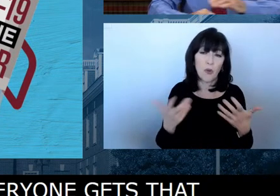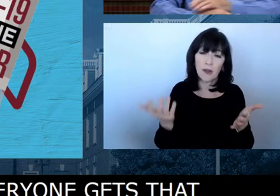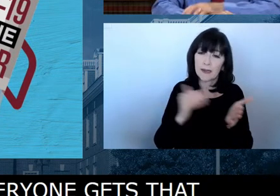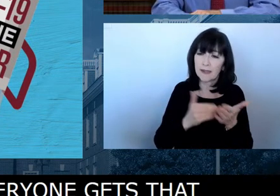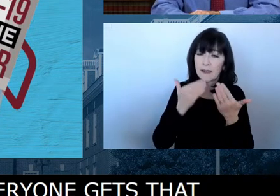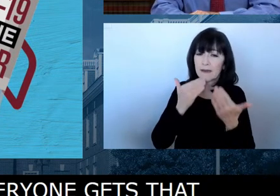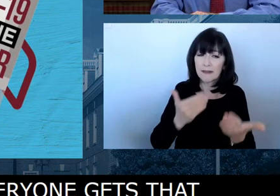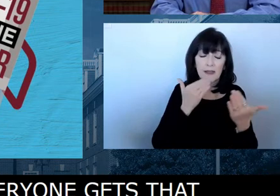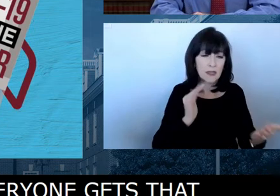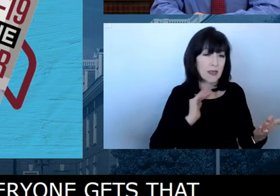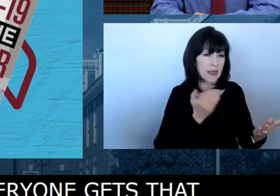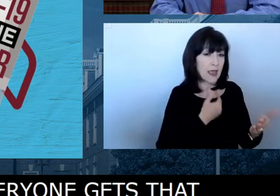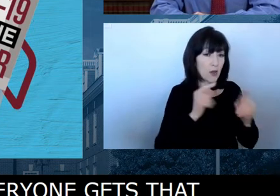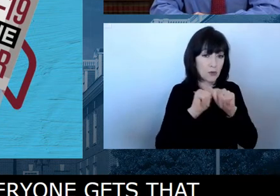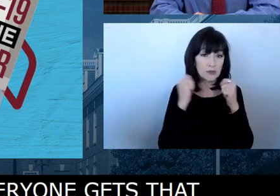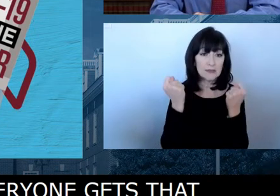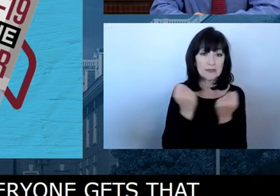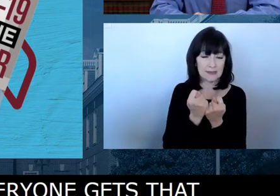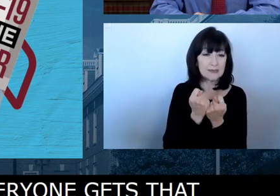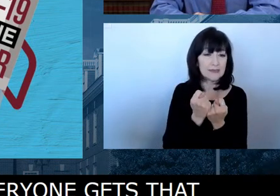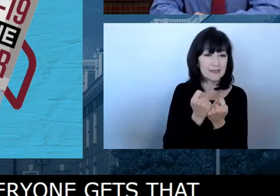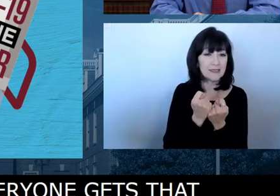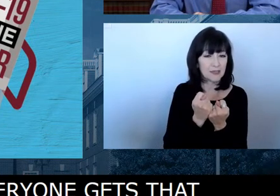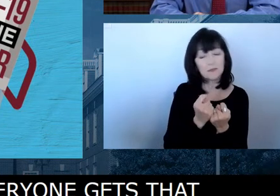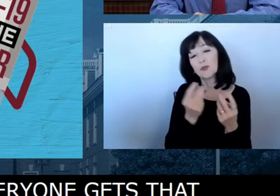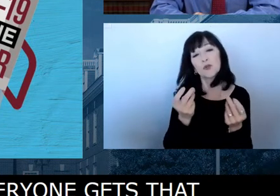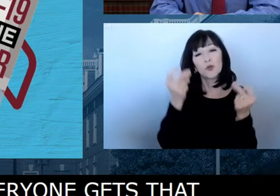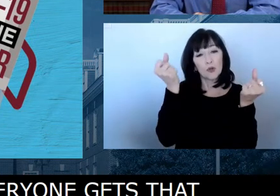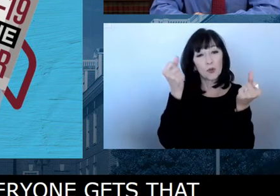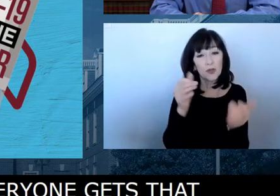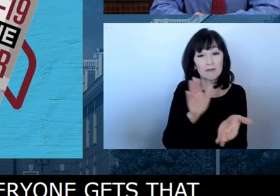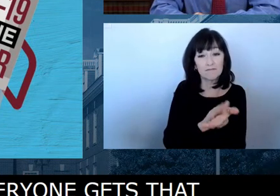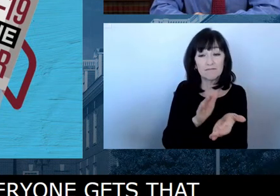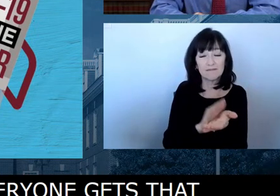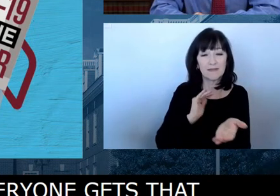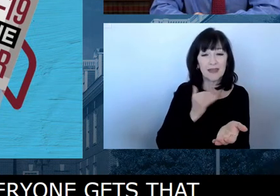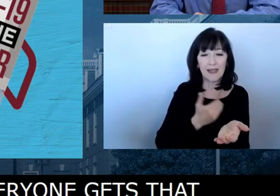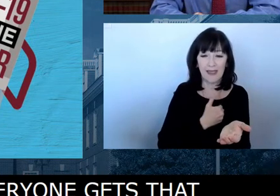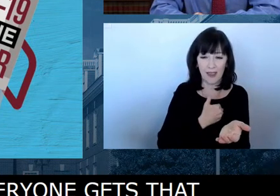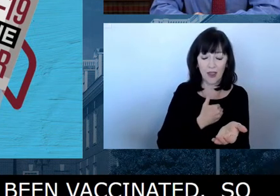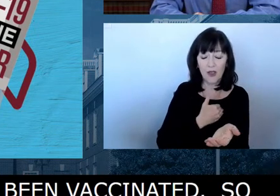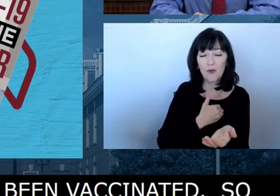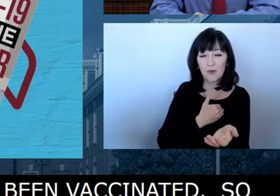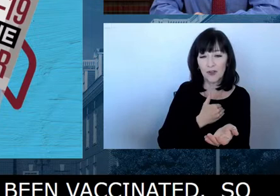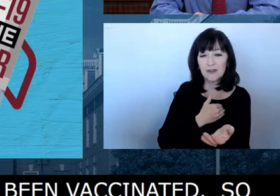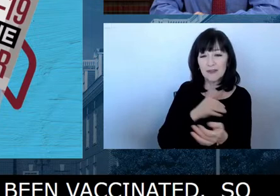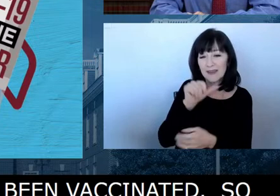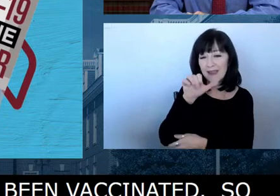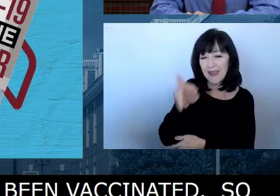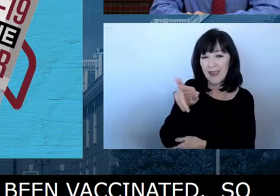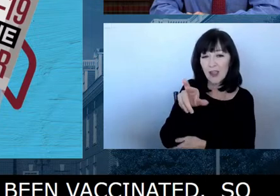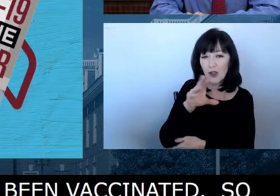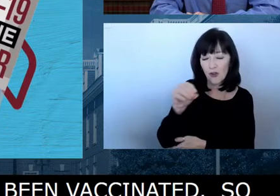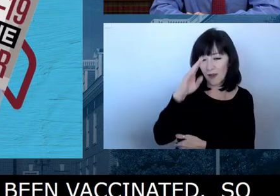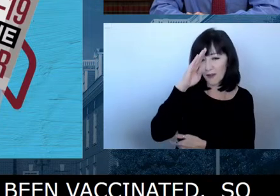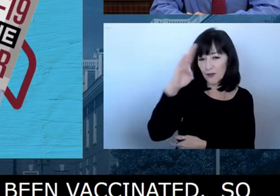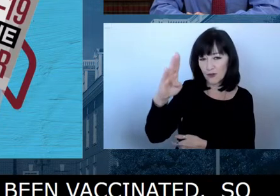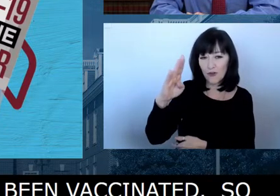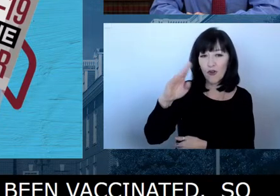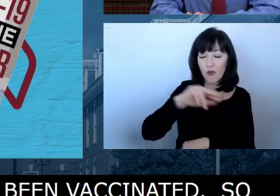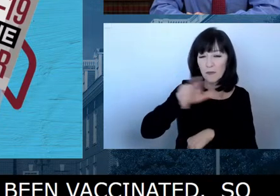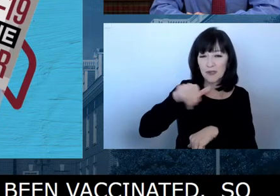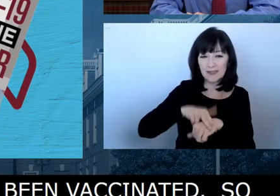real quickly, quick shout-out to our Army and Air National Guard. Those men and women have really come up big,